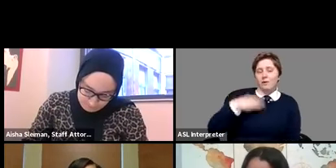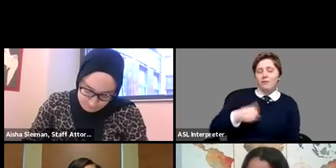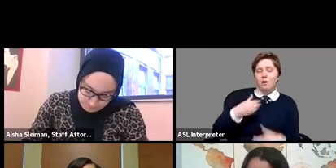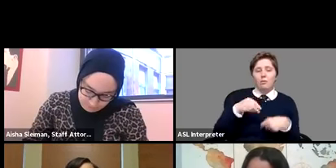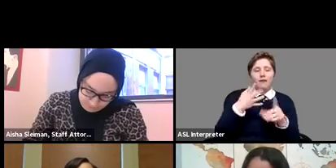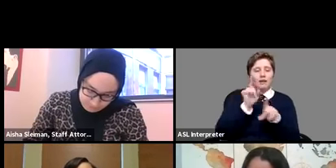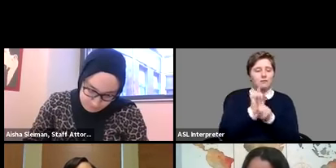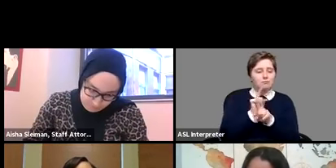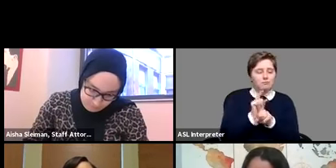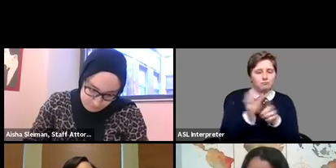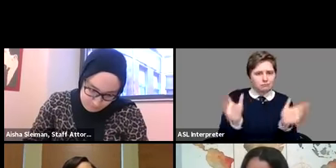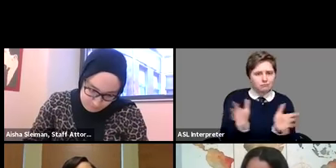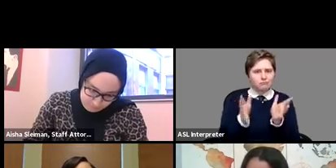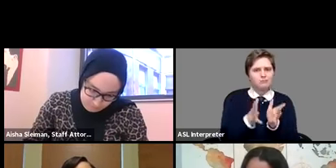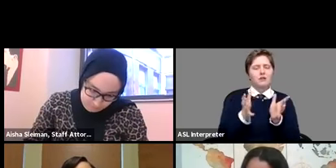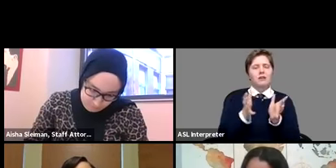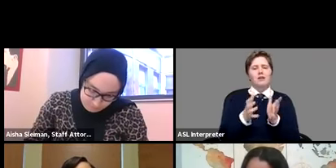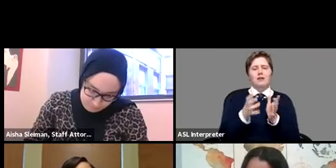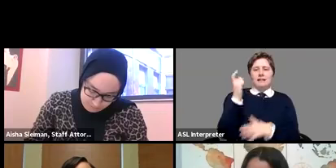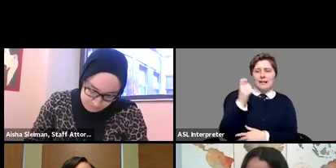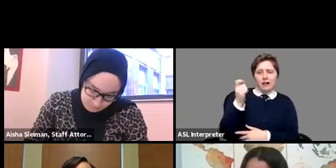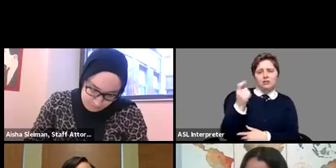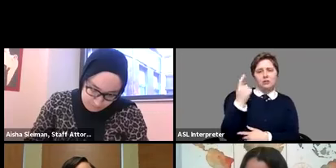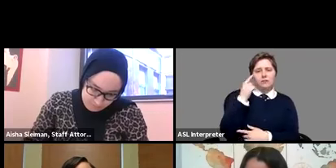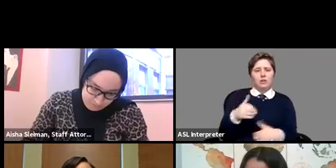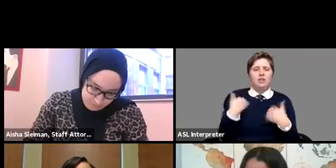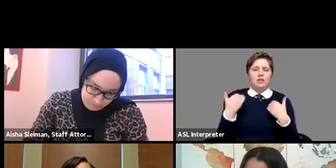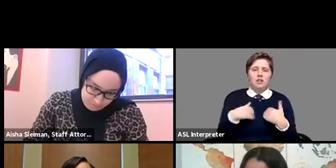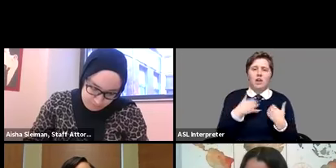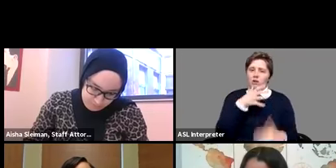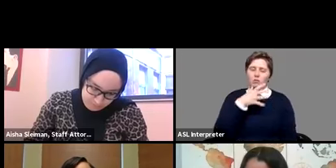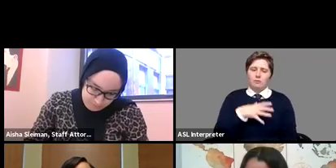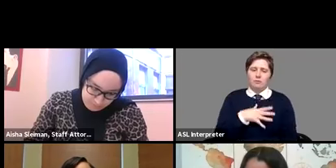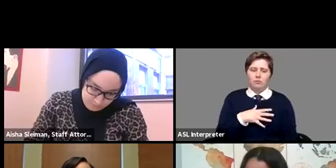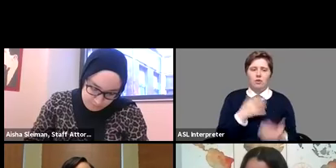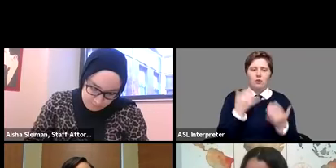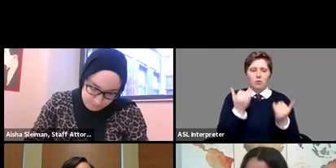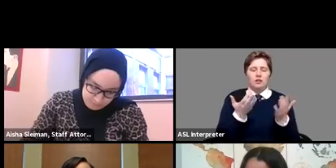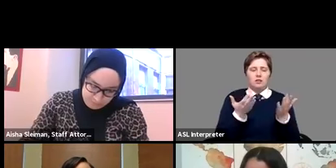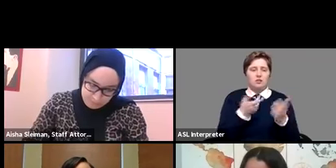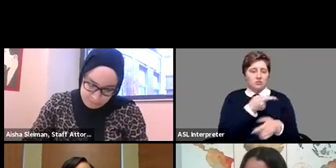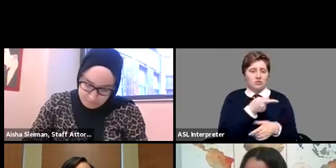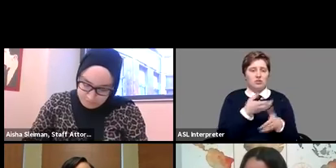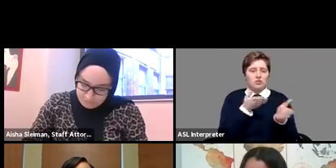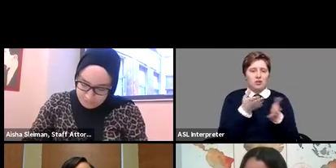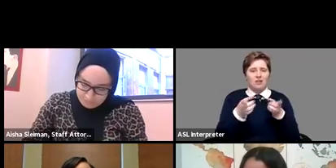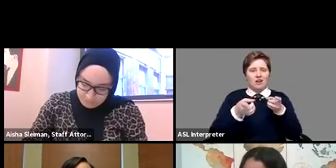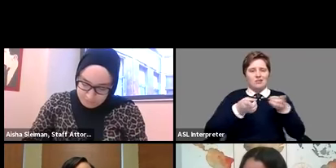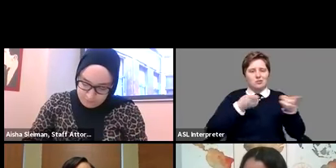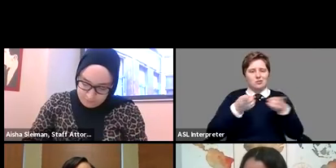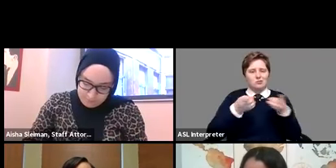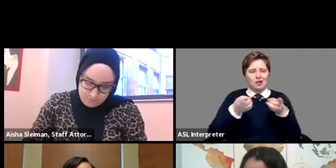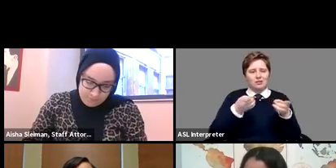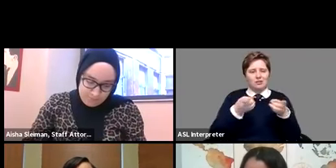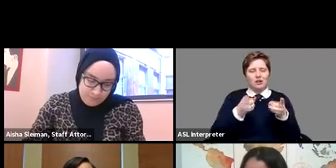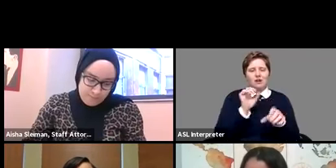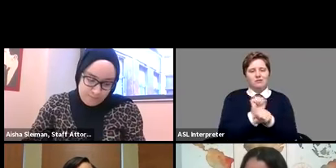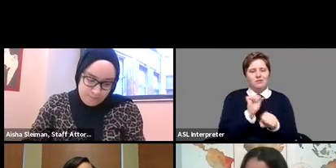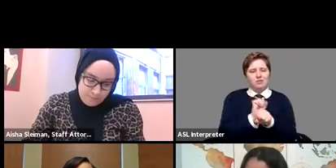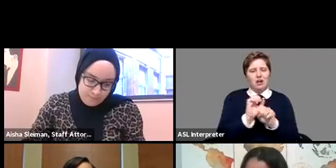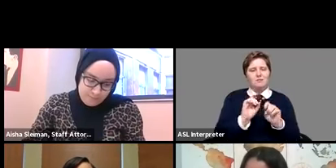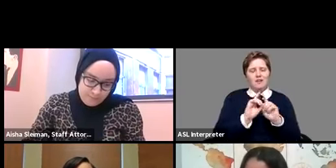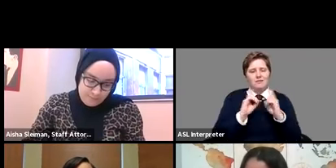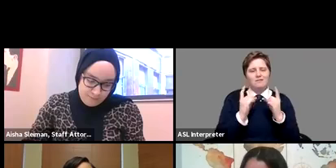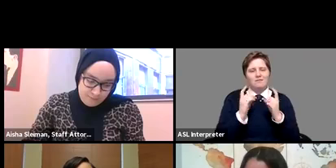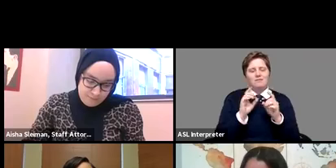enrichment programs and scholarships for young women she currently serves as director of the department of jobs and family